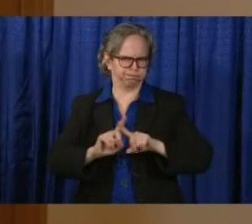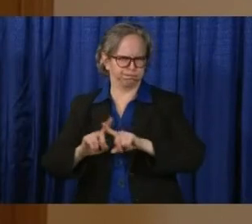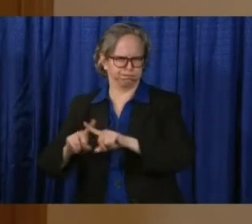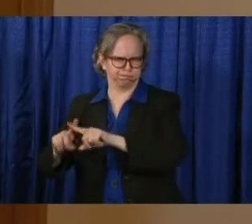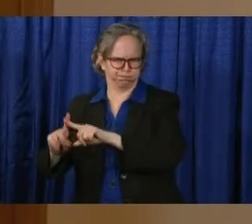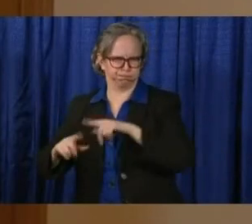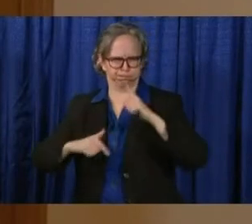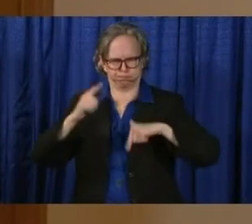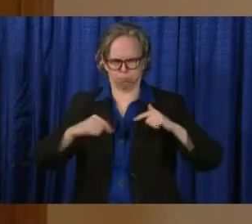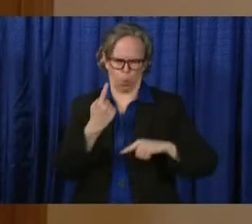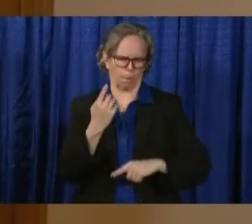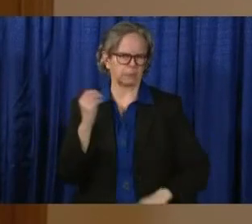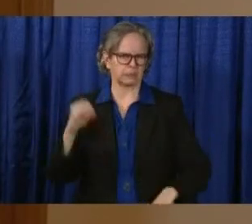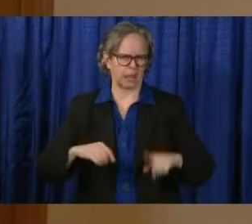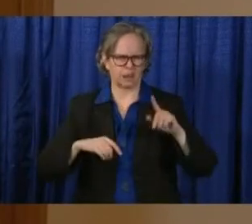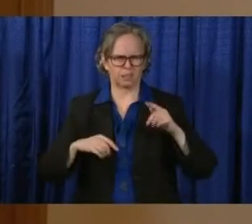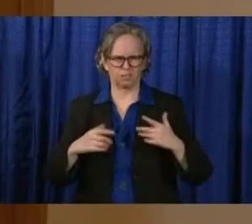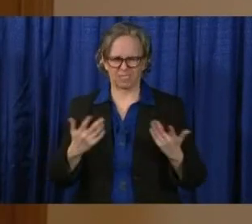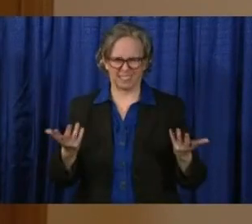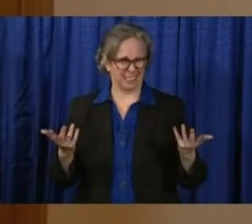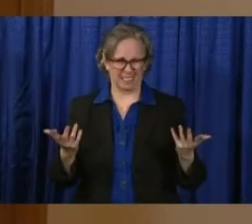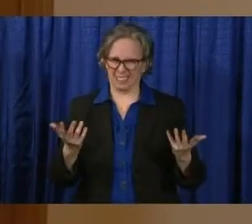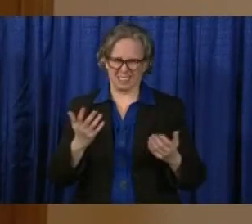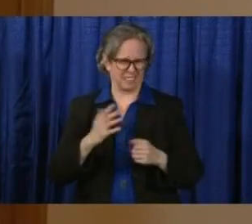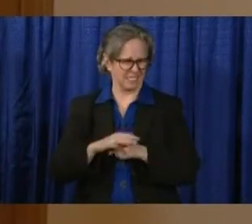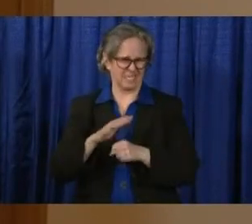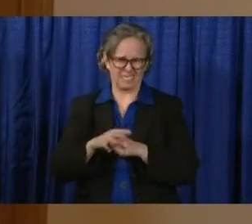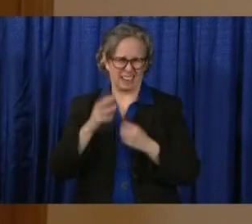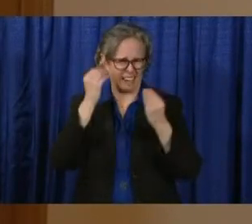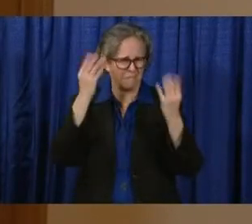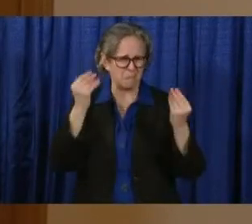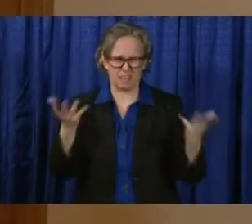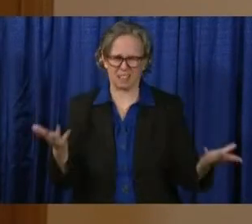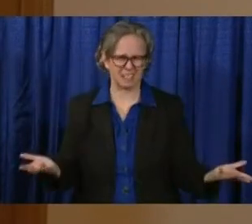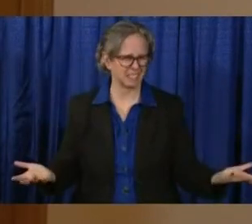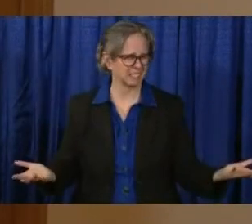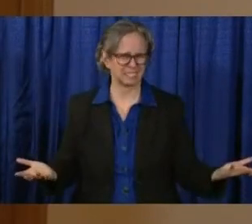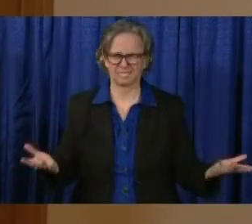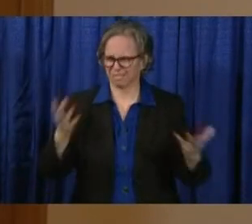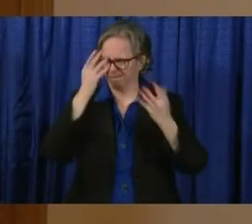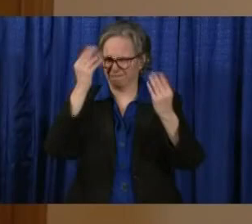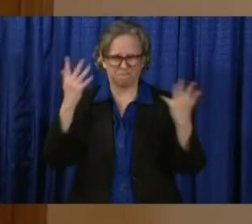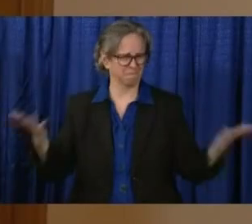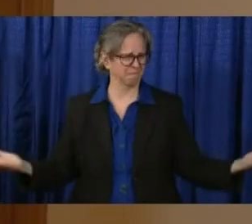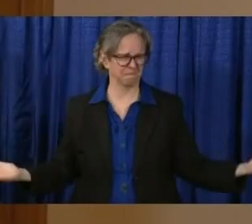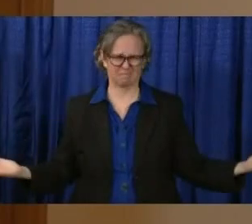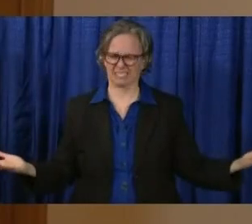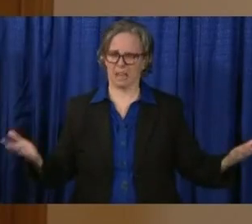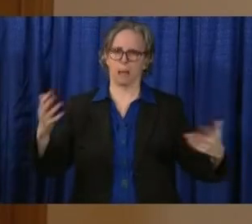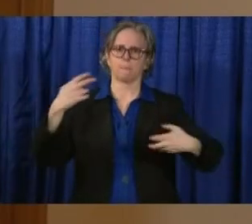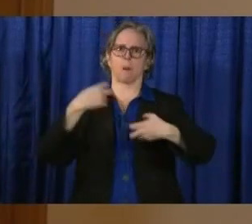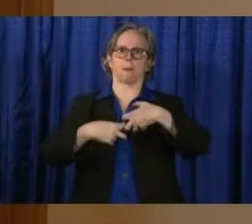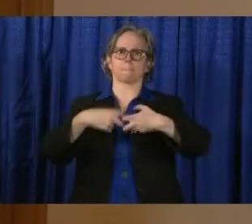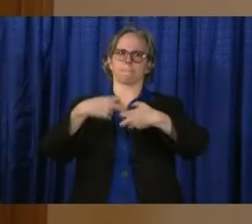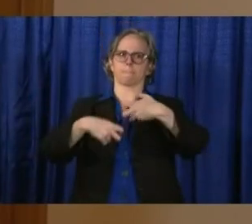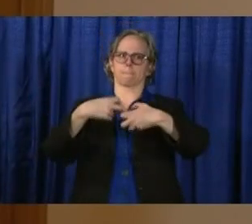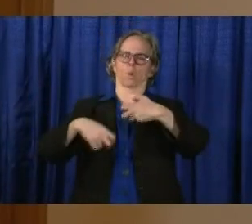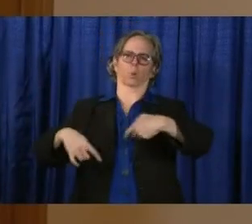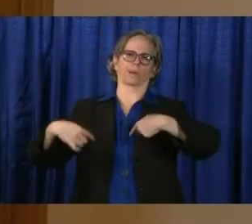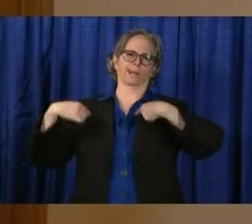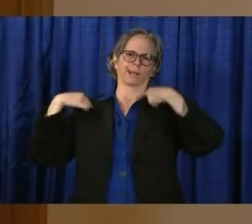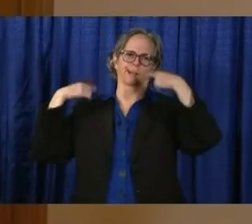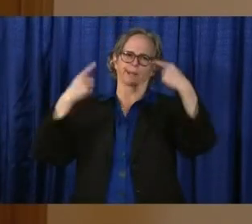have the data on, and that's an issue for us. It's an issue we faced all along in reporting of diseases. Ethnicity,